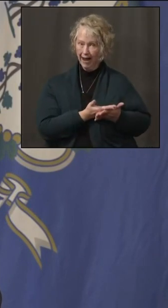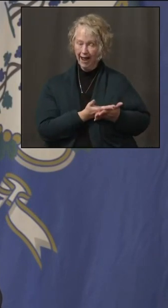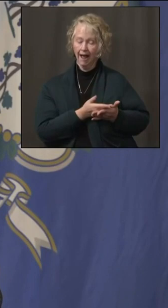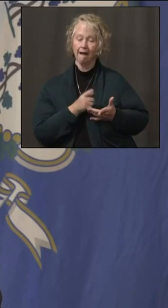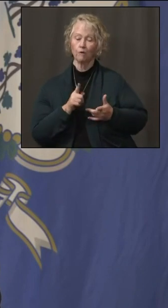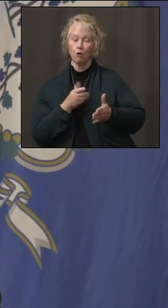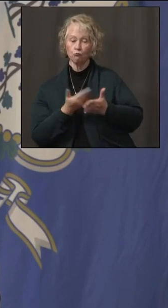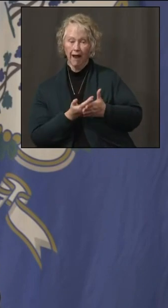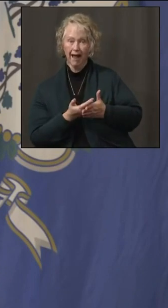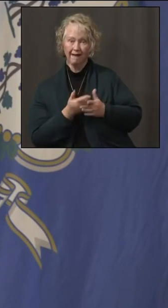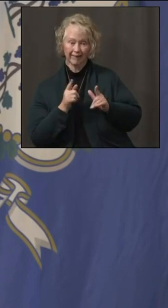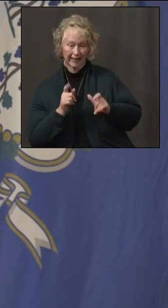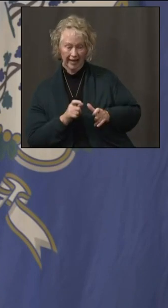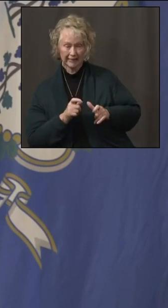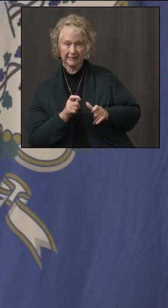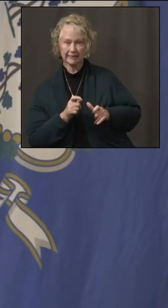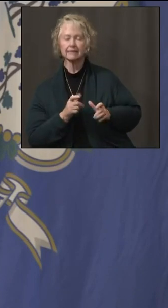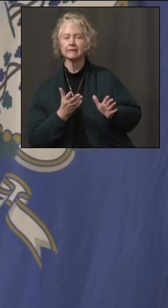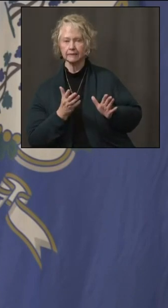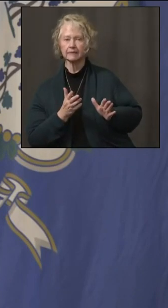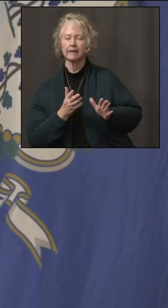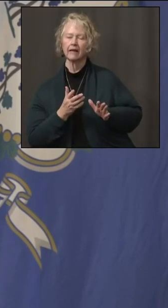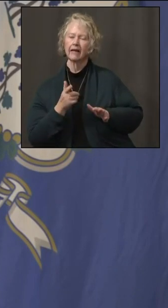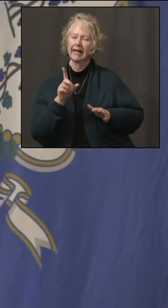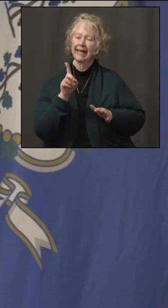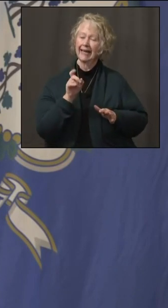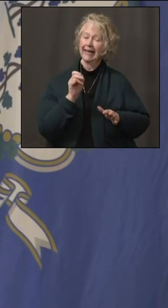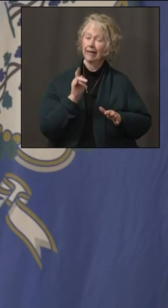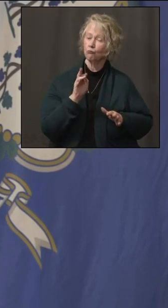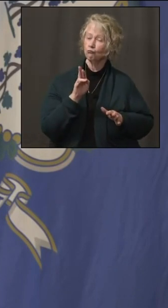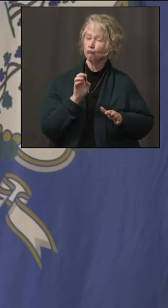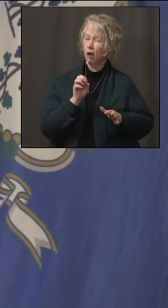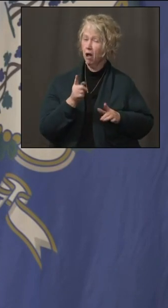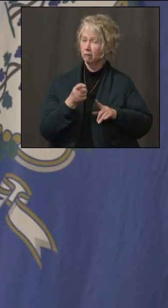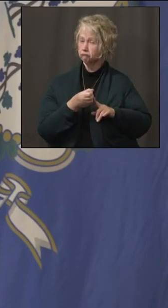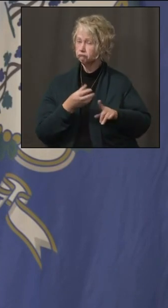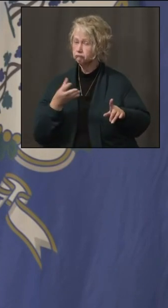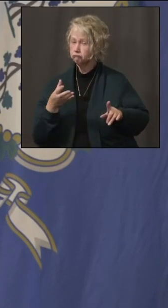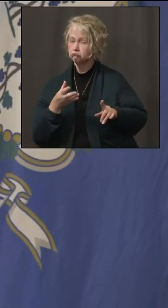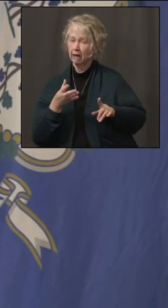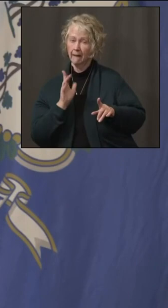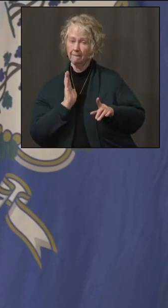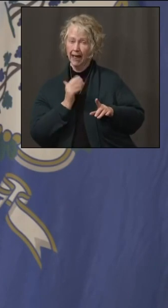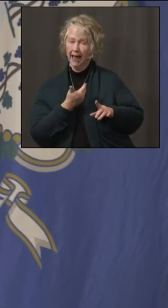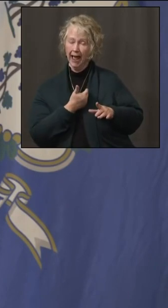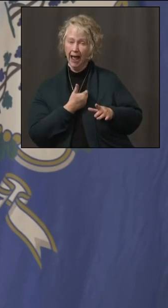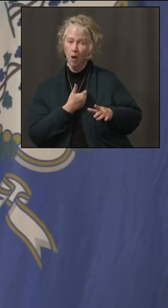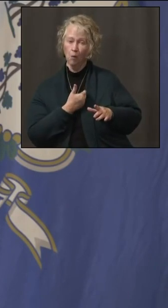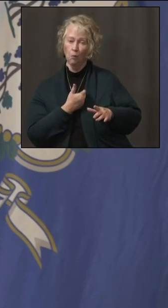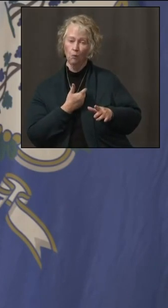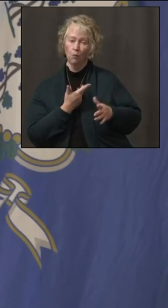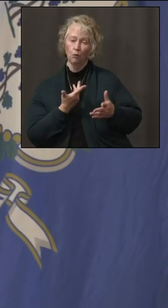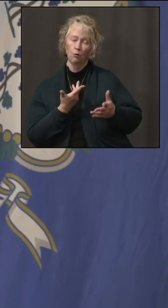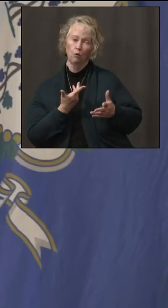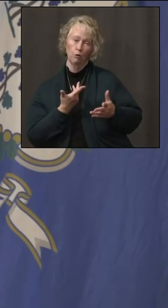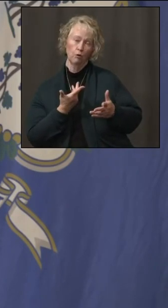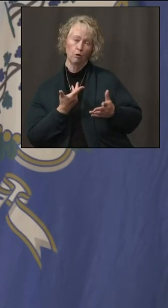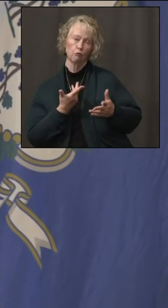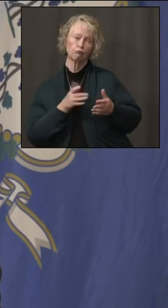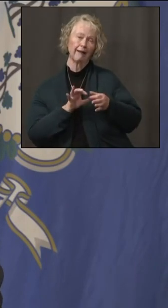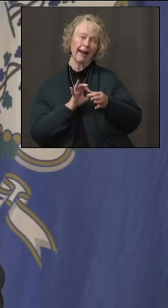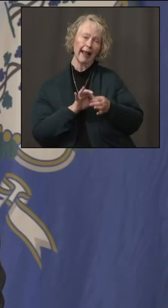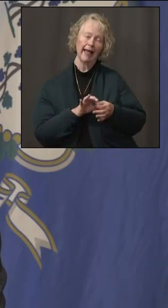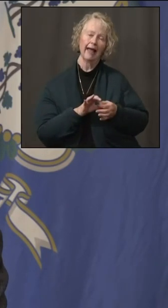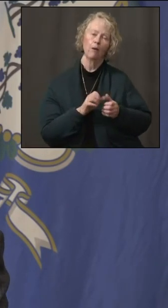test when you get here, do that. But maybe Deirdre can talk a little bit about our quarantine, especially as it